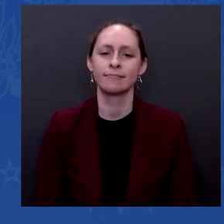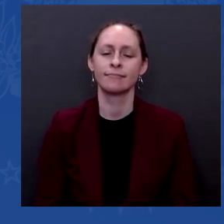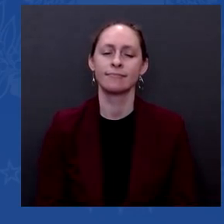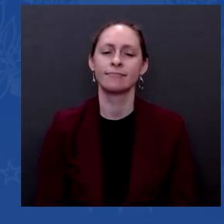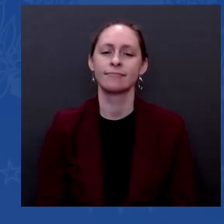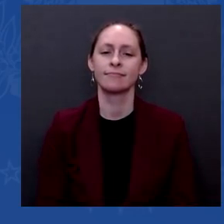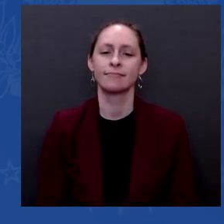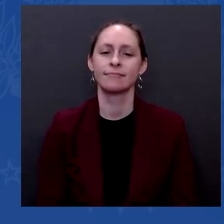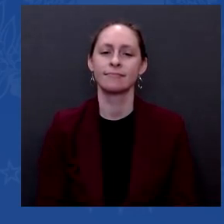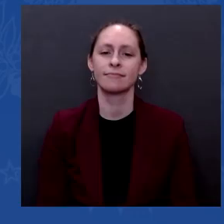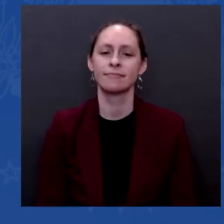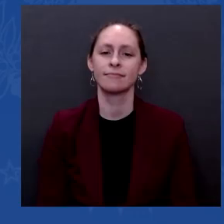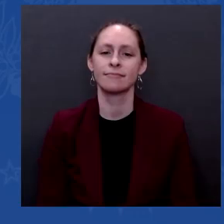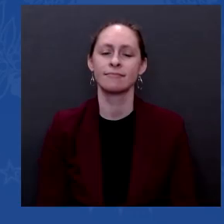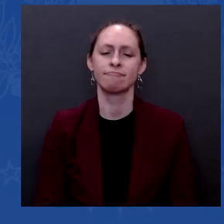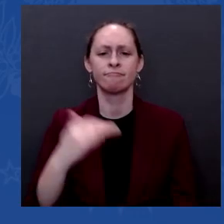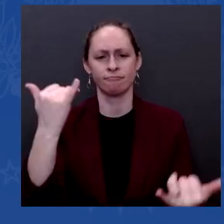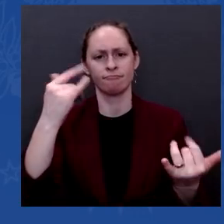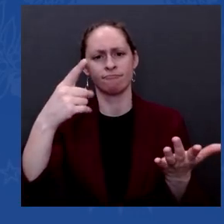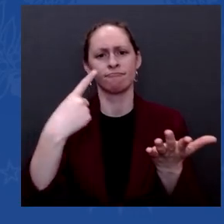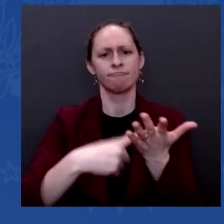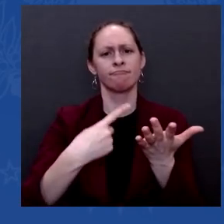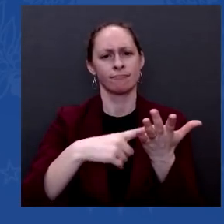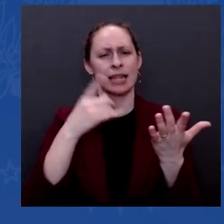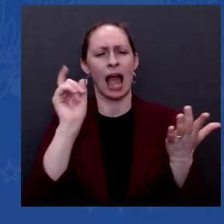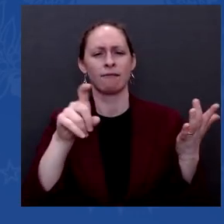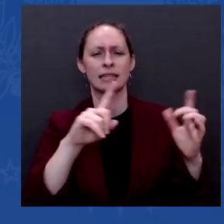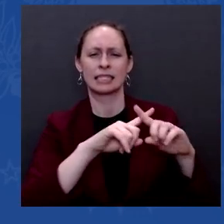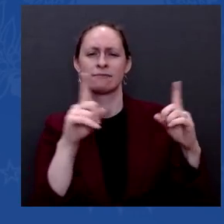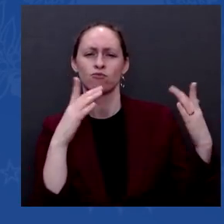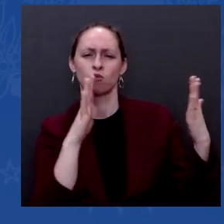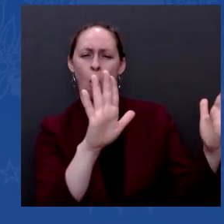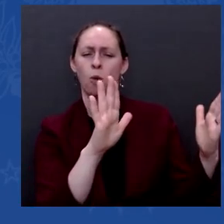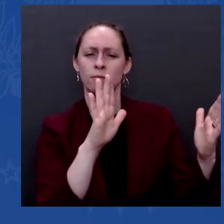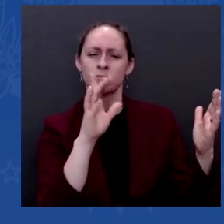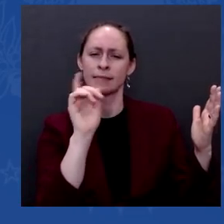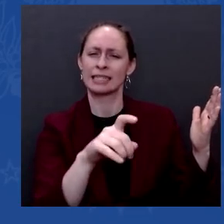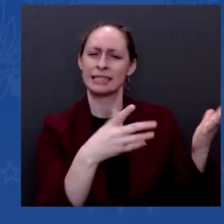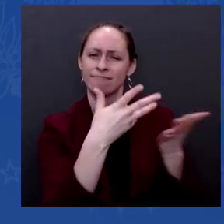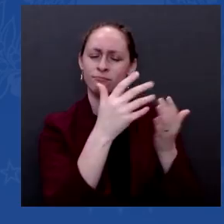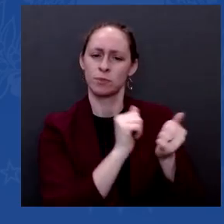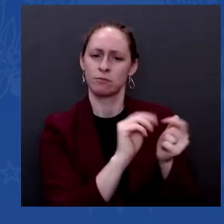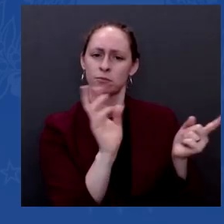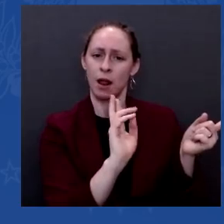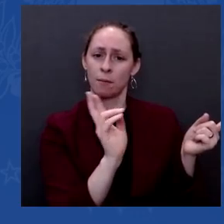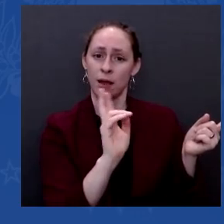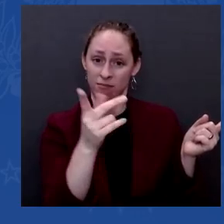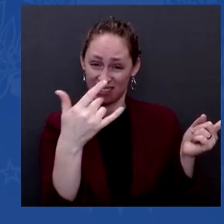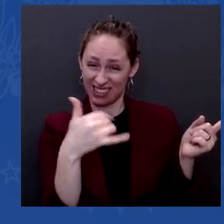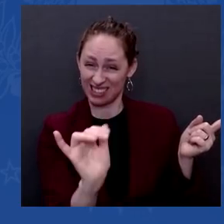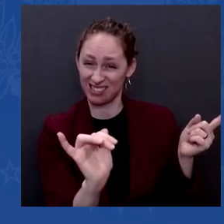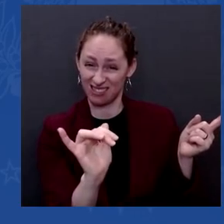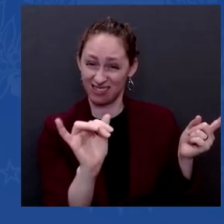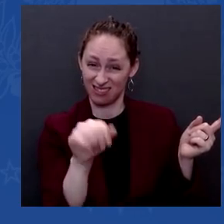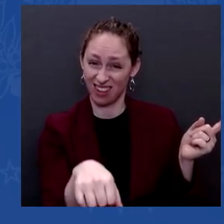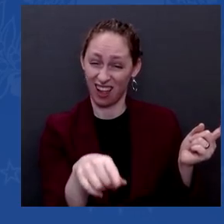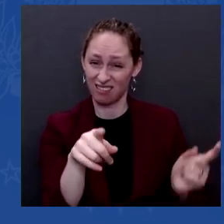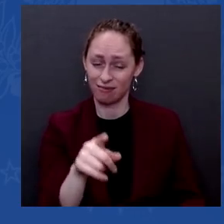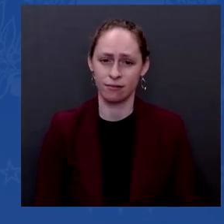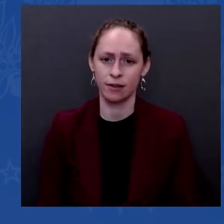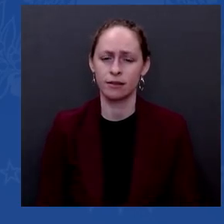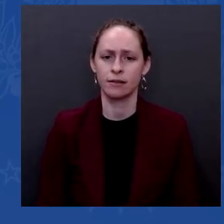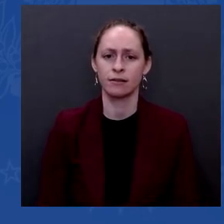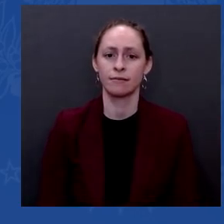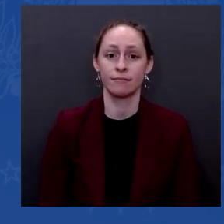those things. We have to. We have to. I mean, as long as I hold public office, I'm going to continue to attempt to do both things.